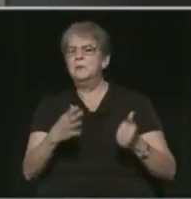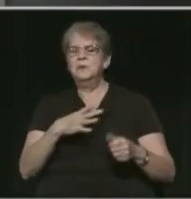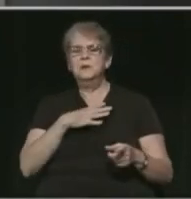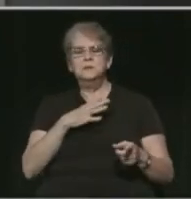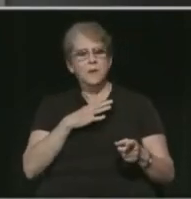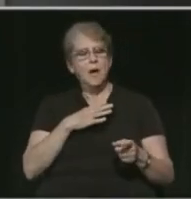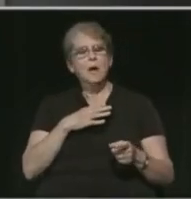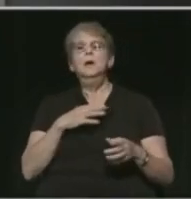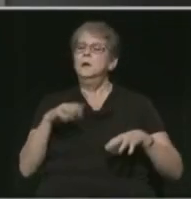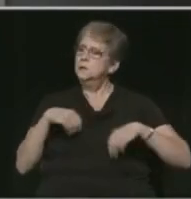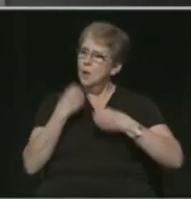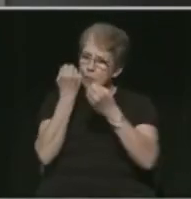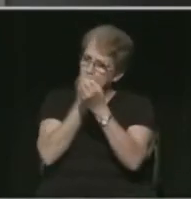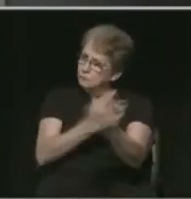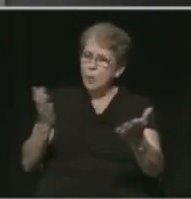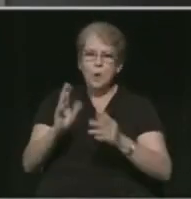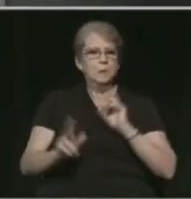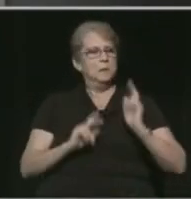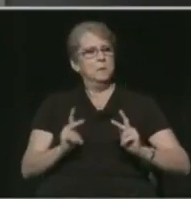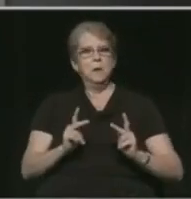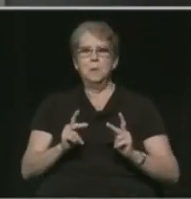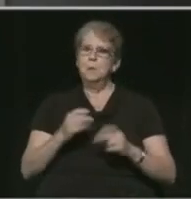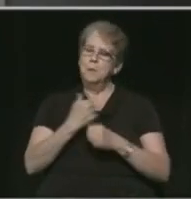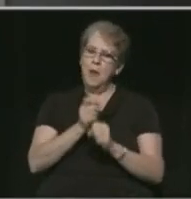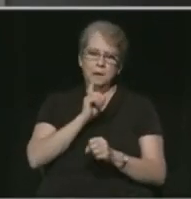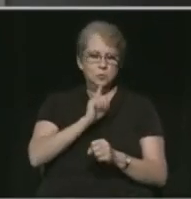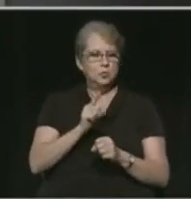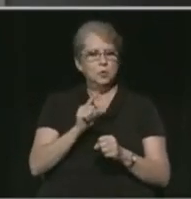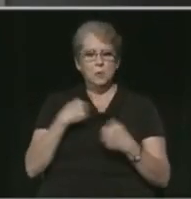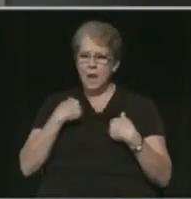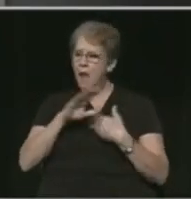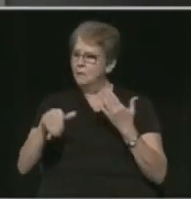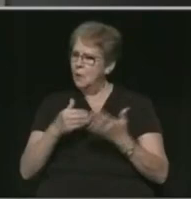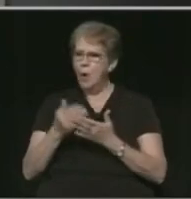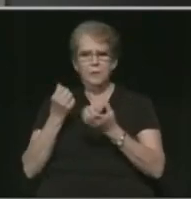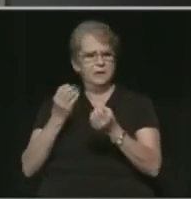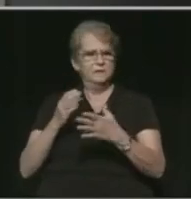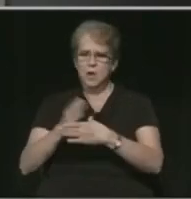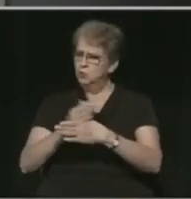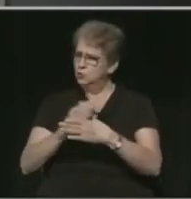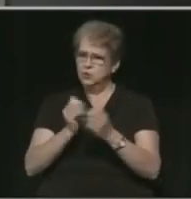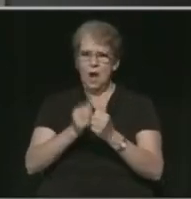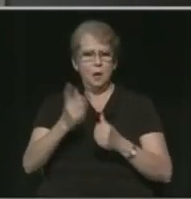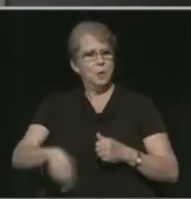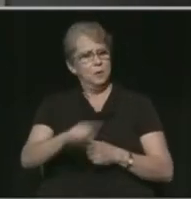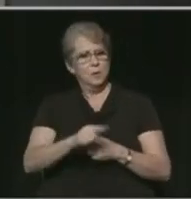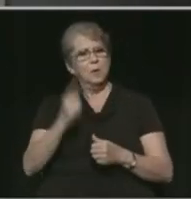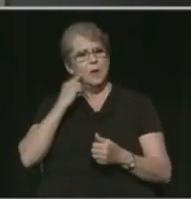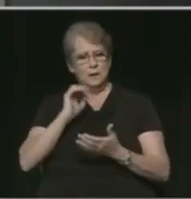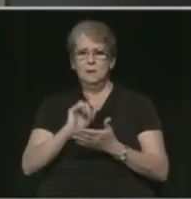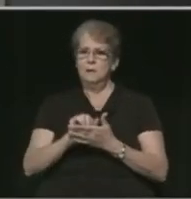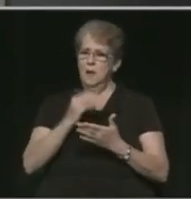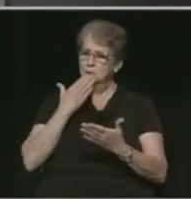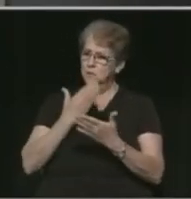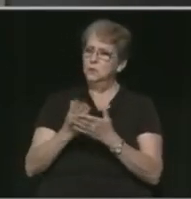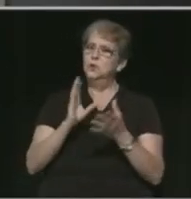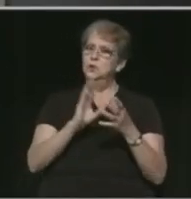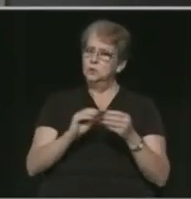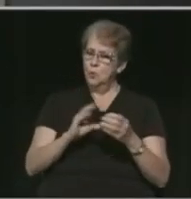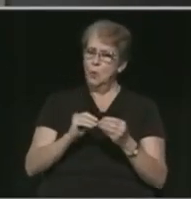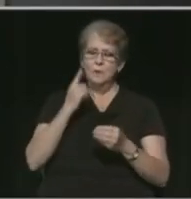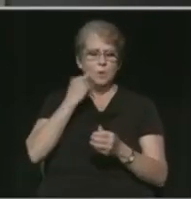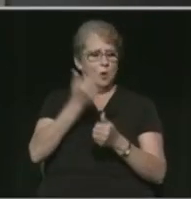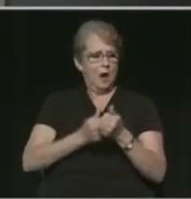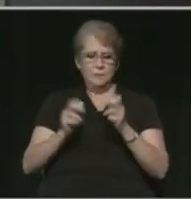So getting the information out, making sure that we've got all the data out that we can give, I think that's a good story for